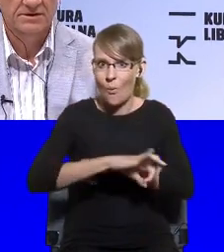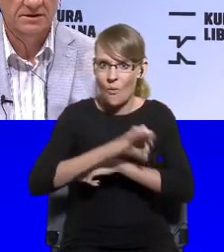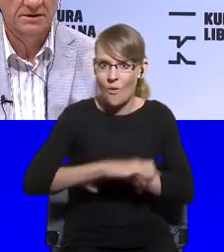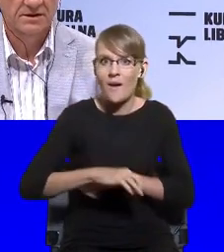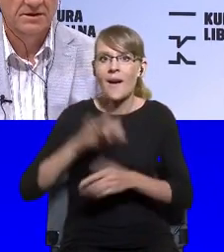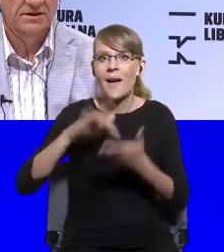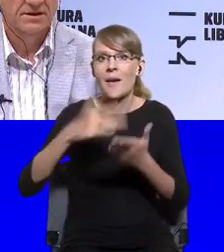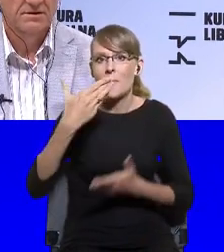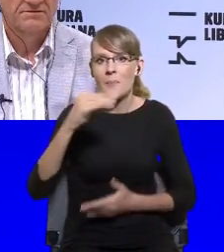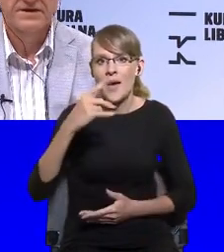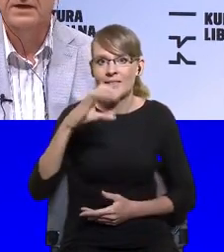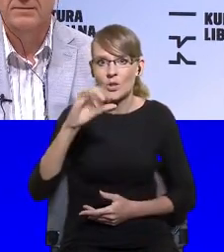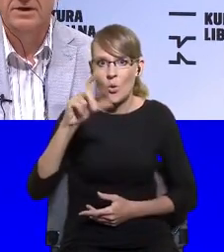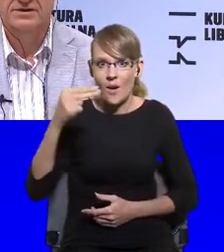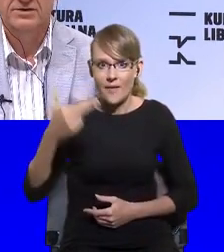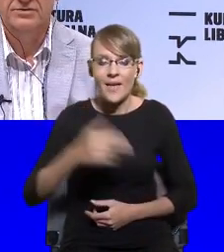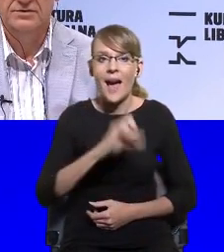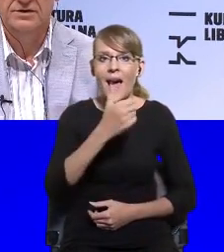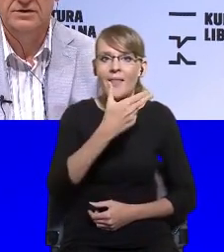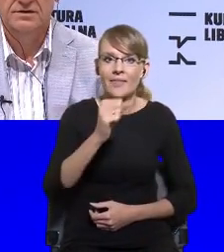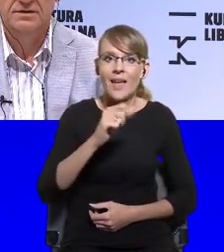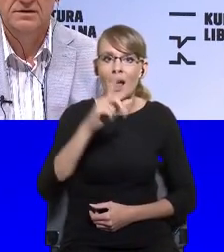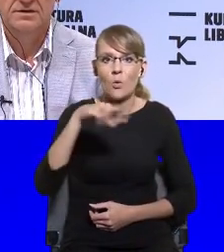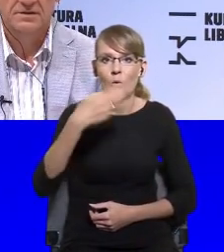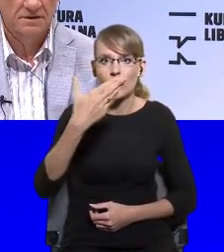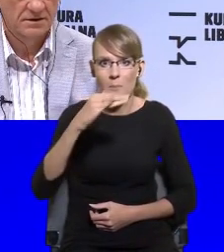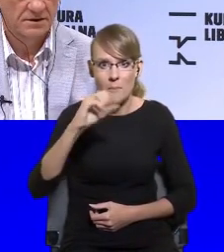Democracy, VDEM Institute.